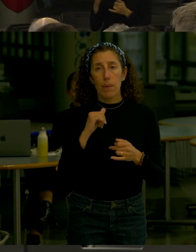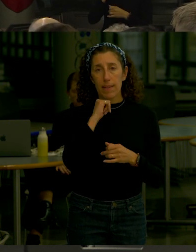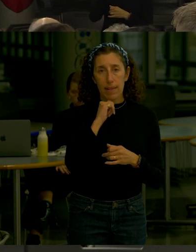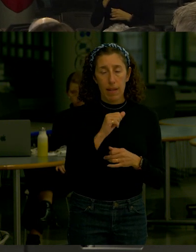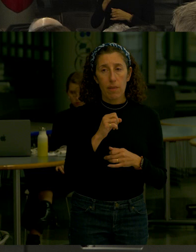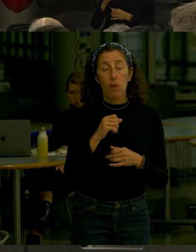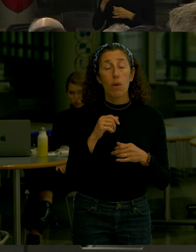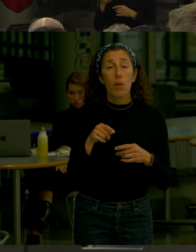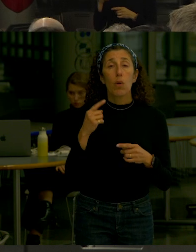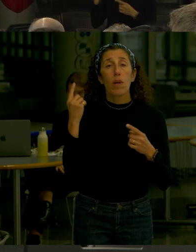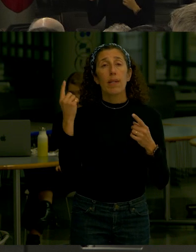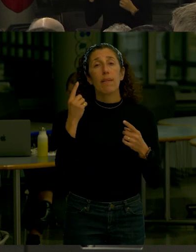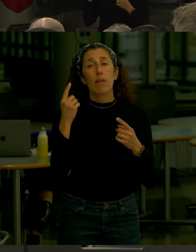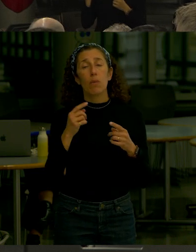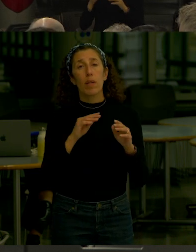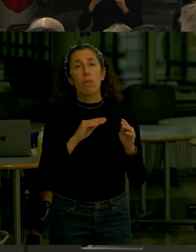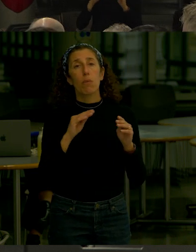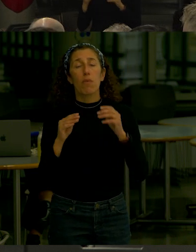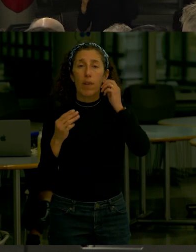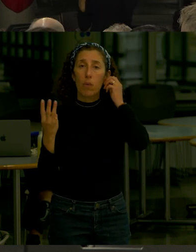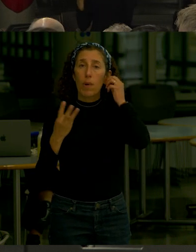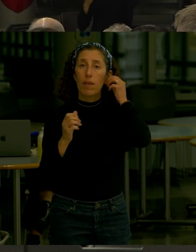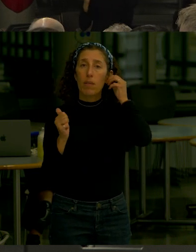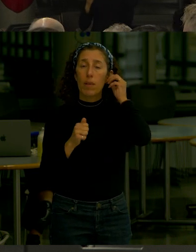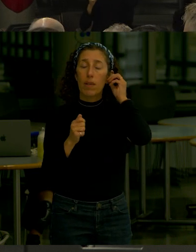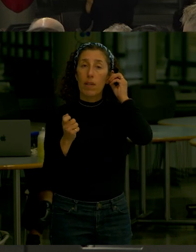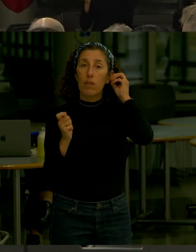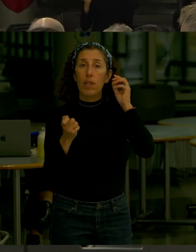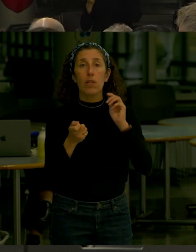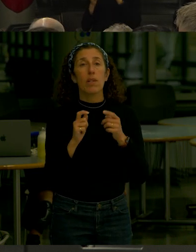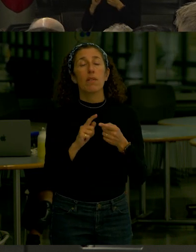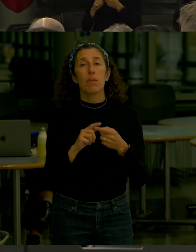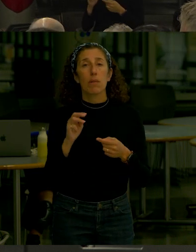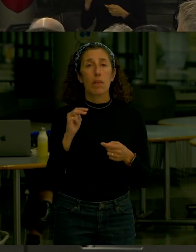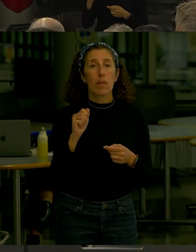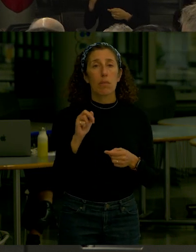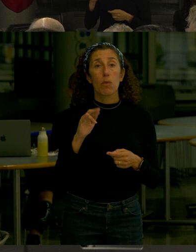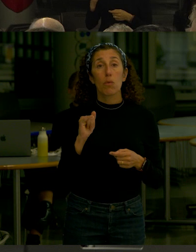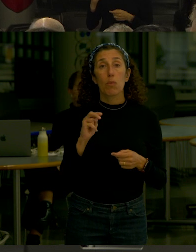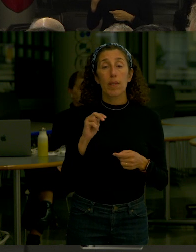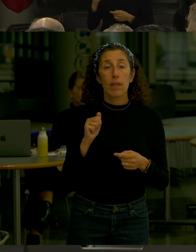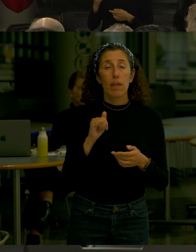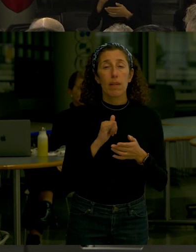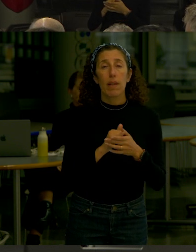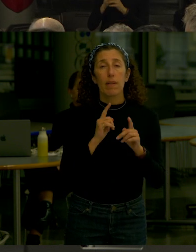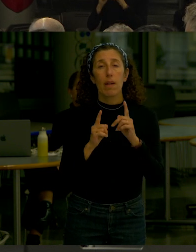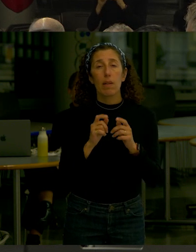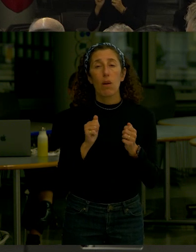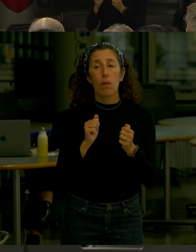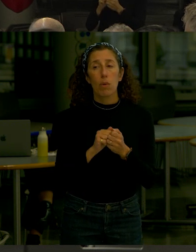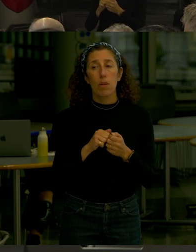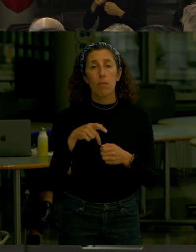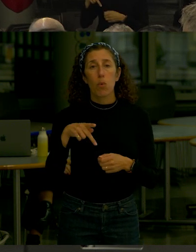moving west with changes to the marina In a dialogue with Port Authority And you certainly